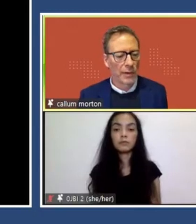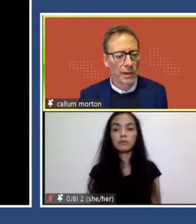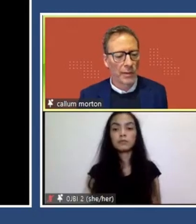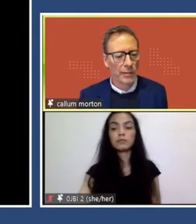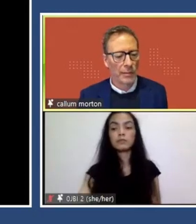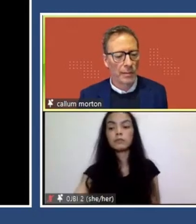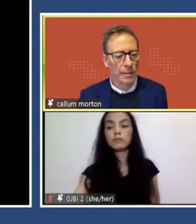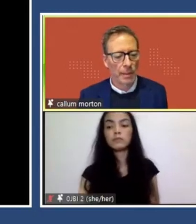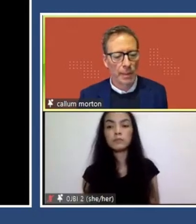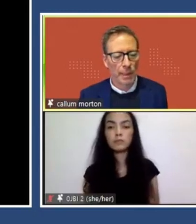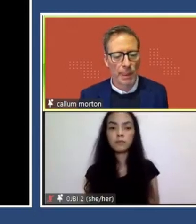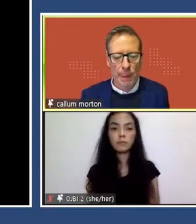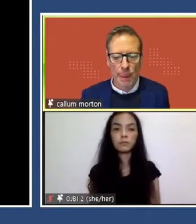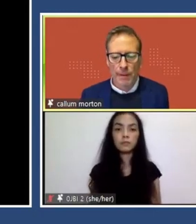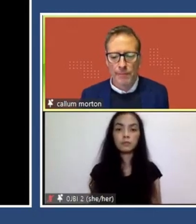Is there a slide there?